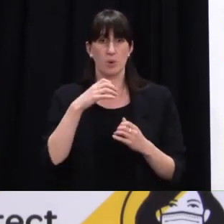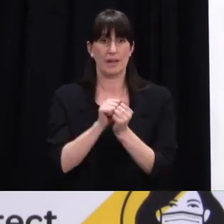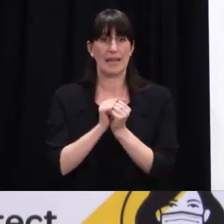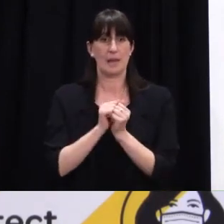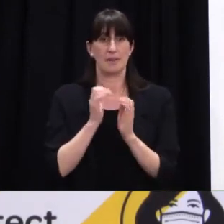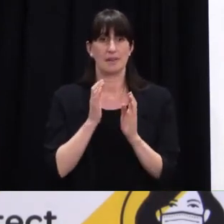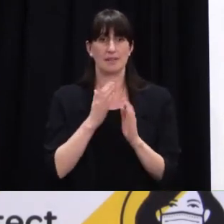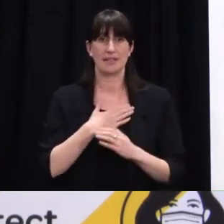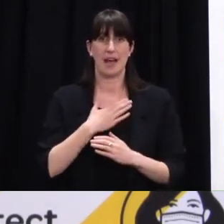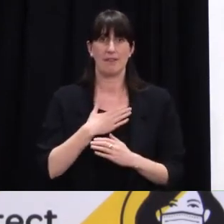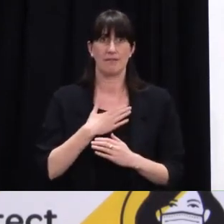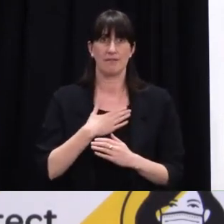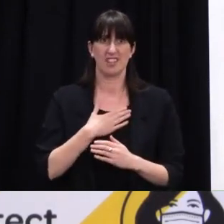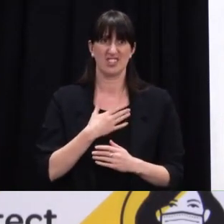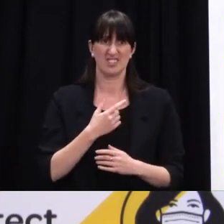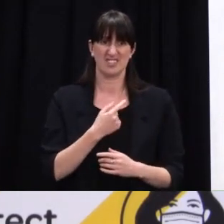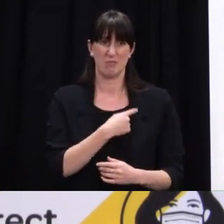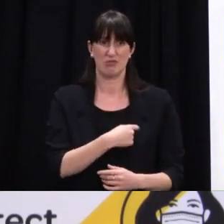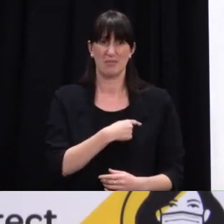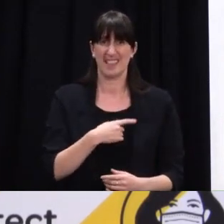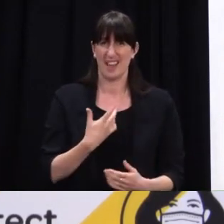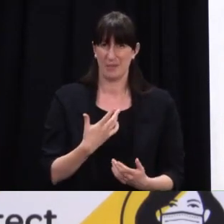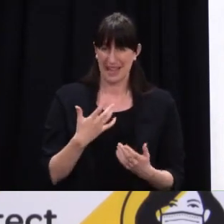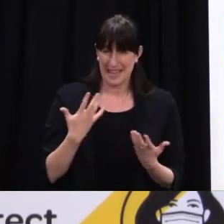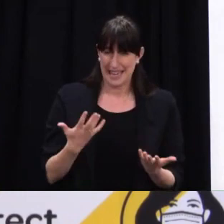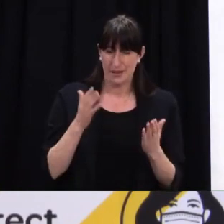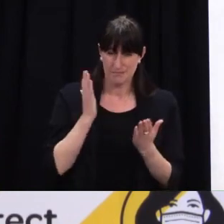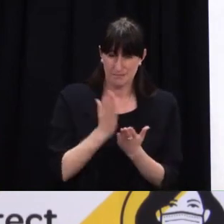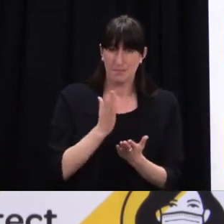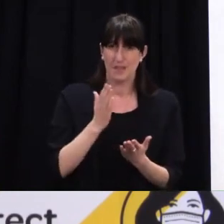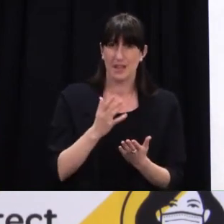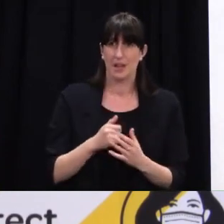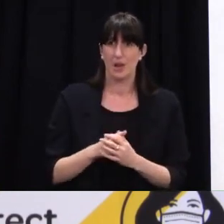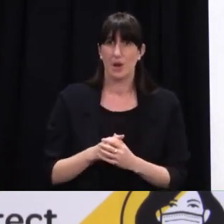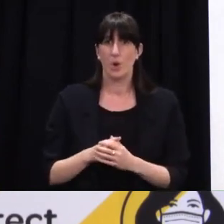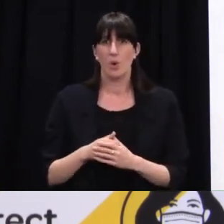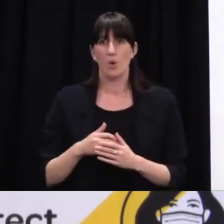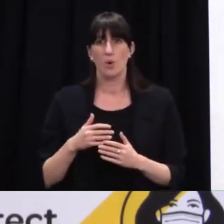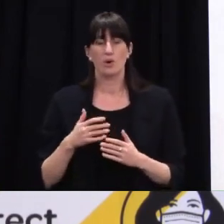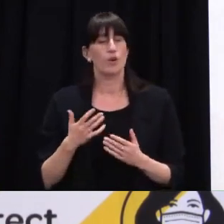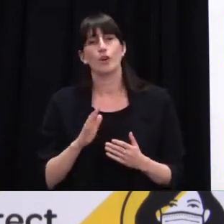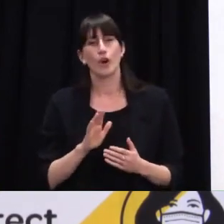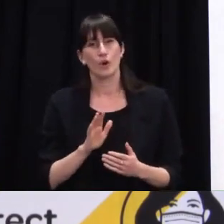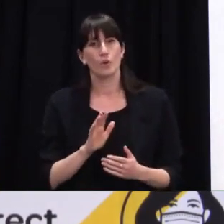was seeking a bit more of advice on this matter and I haven't had it seen back yet so